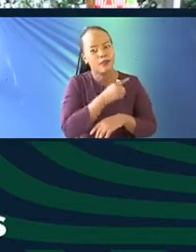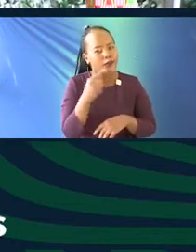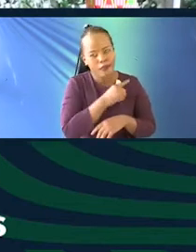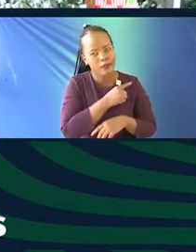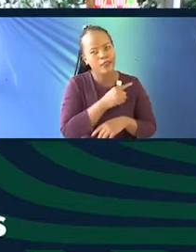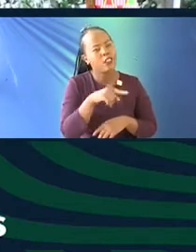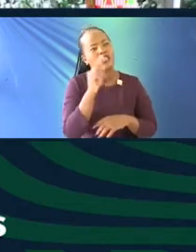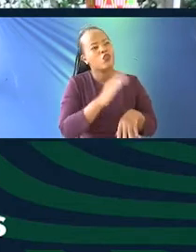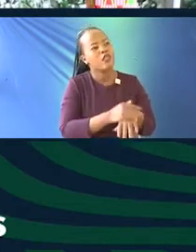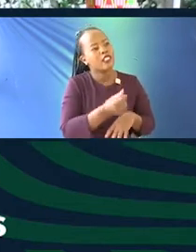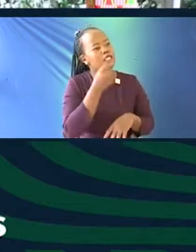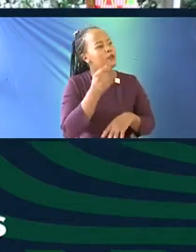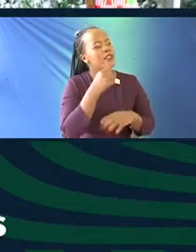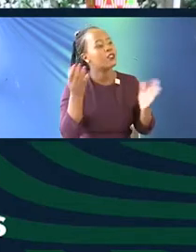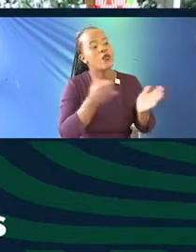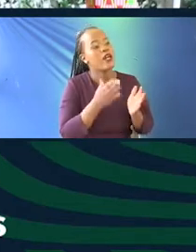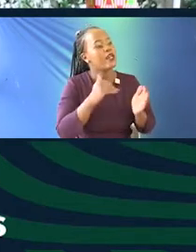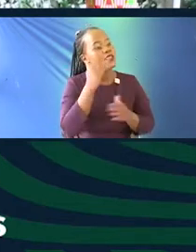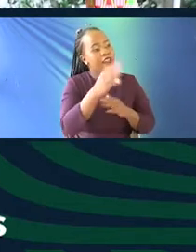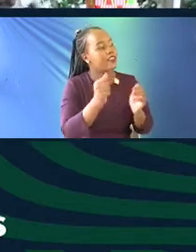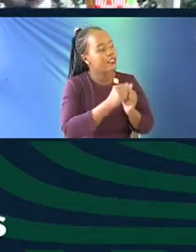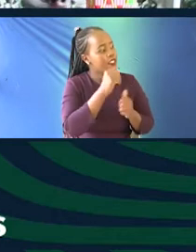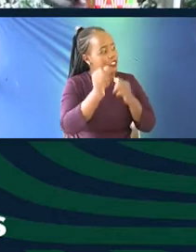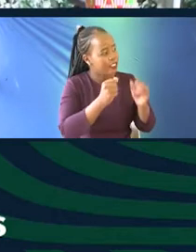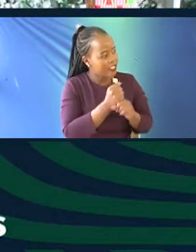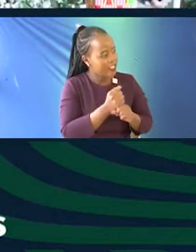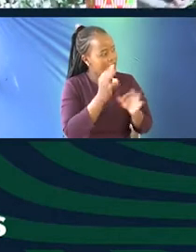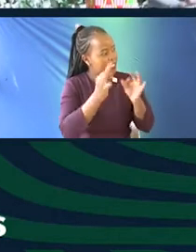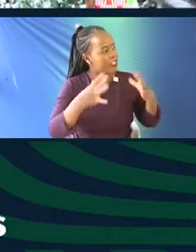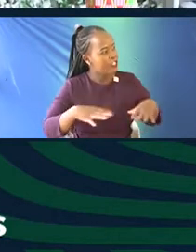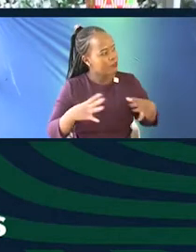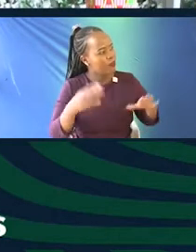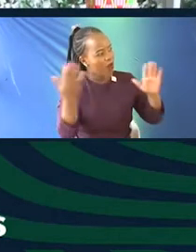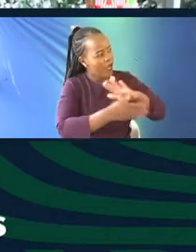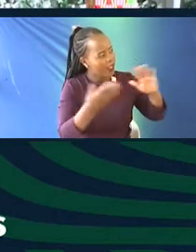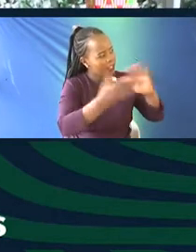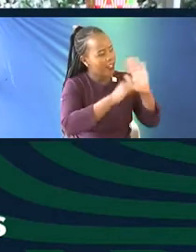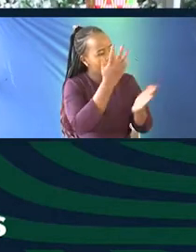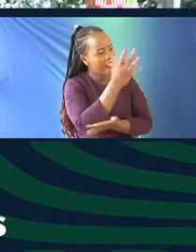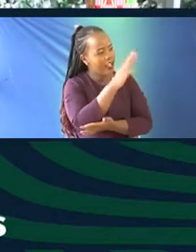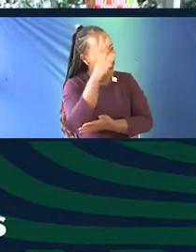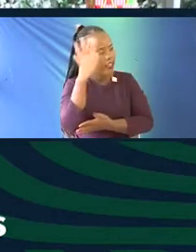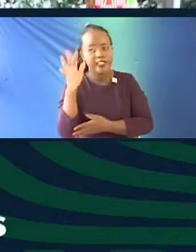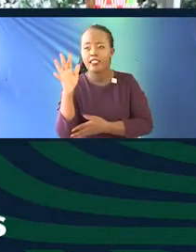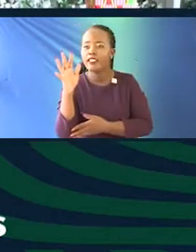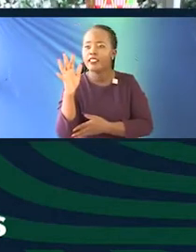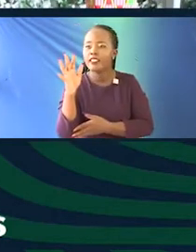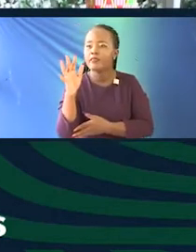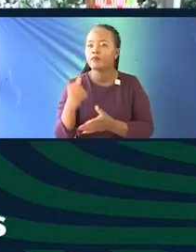and where will you get hubs in the next 10 years if everybody is cutting down their trees? Yes, sir. I mean, this really